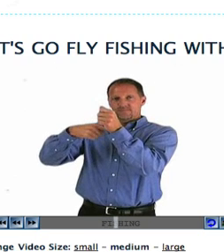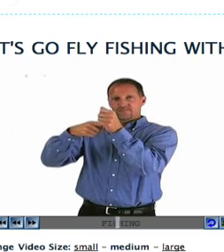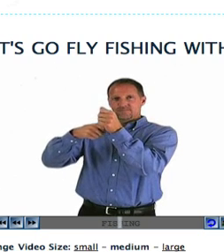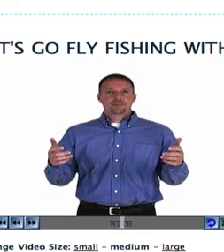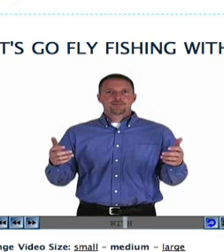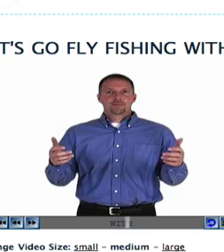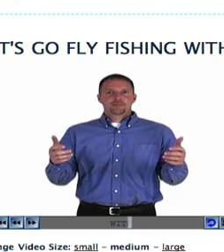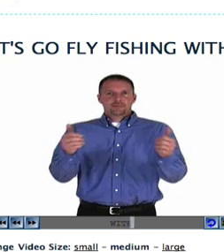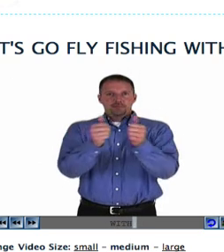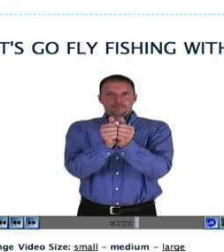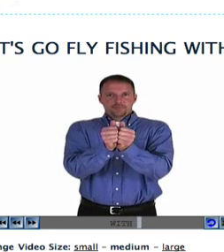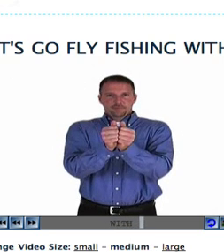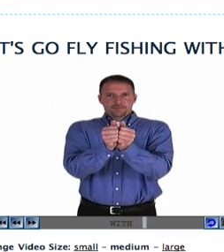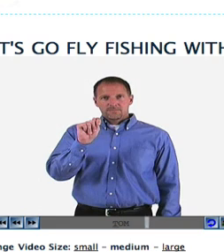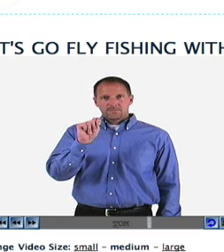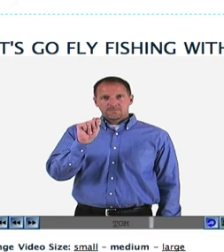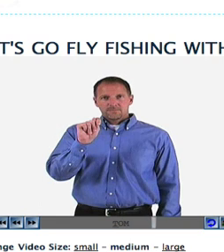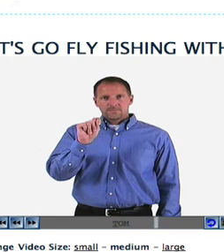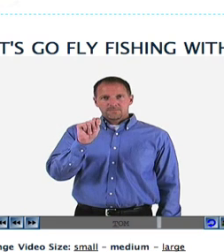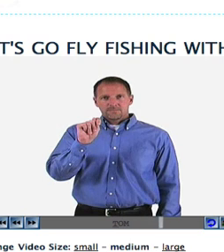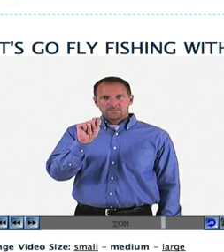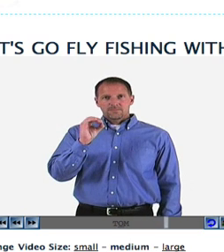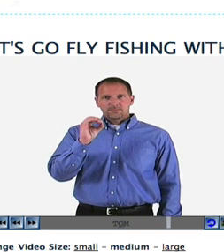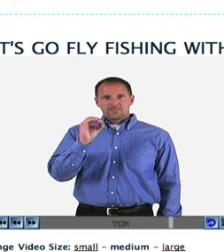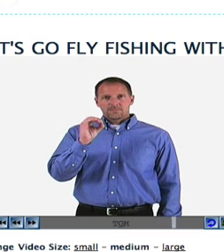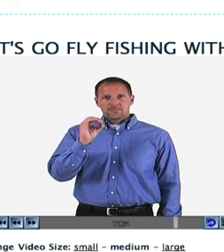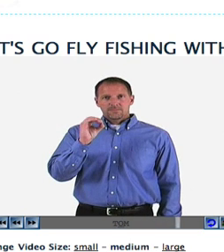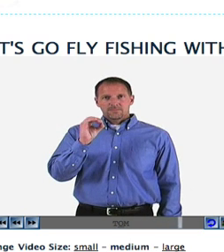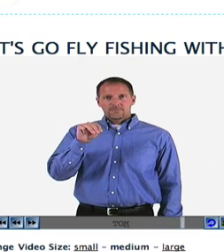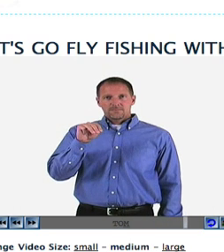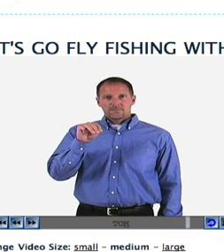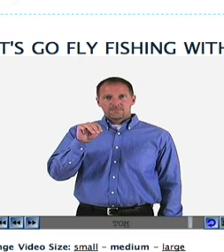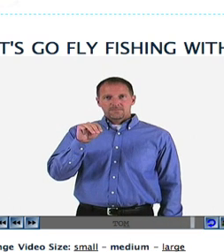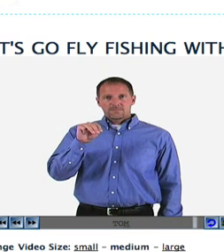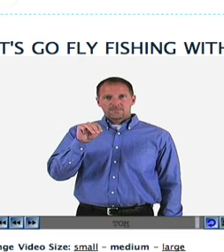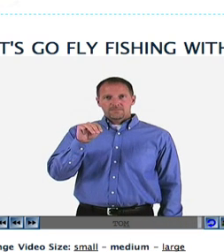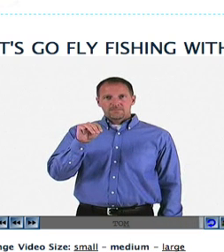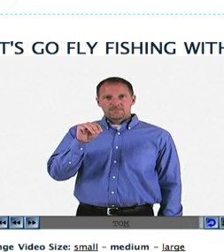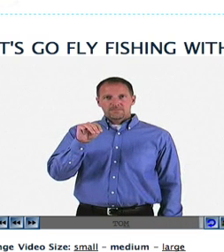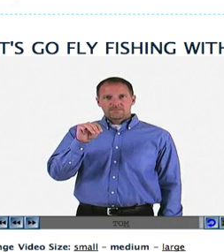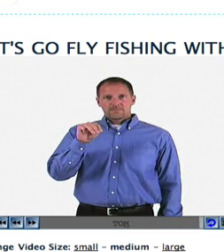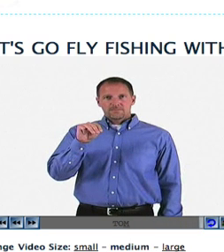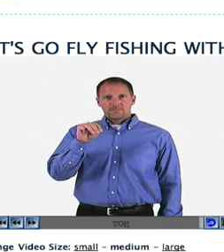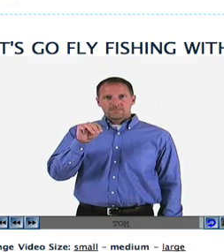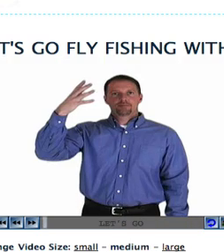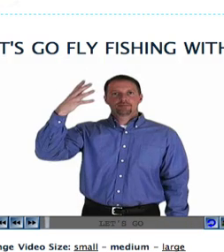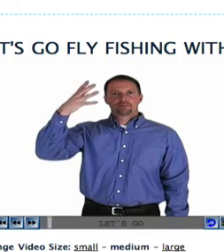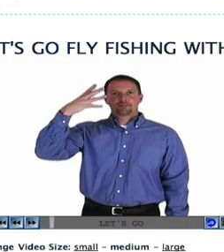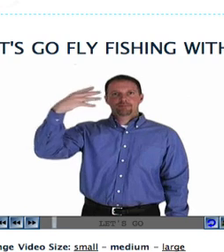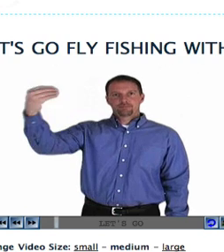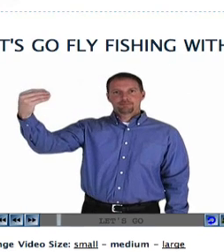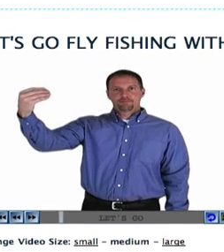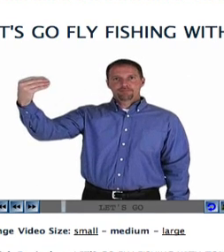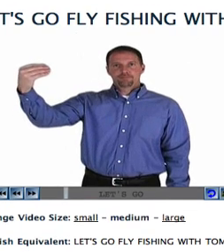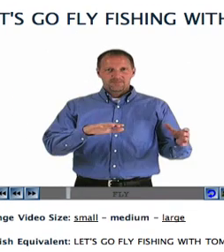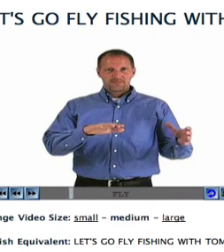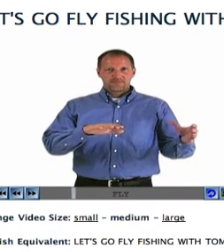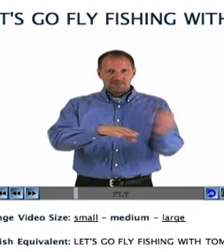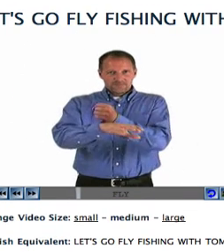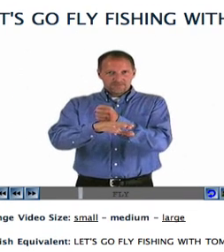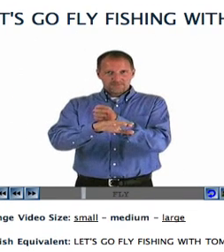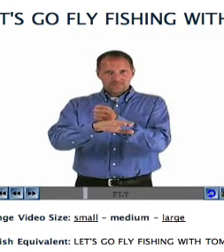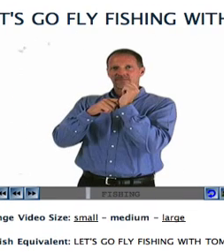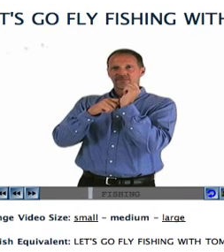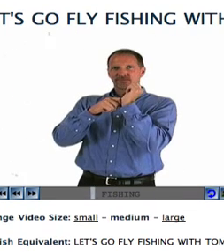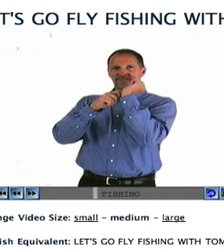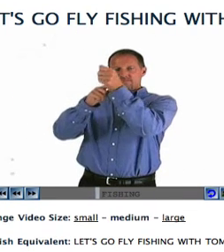And once again, I could continue to modify the translation here by choosing different versions of the signs, changing the word order, or the last